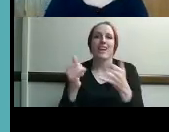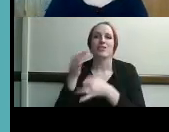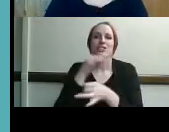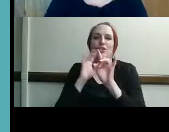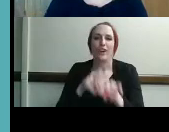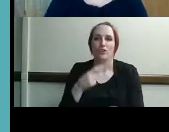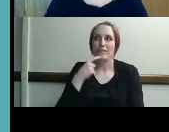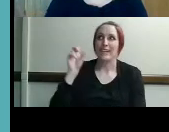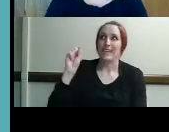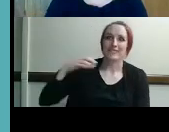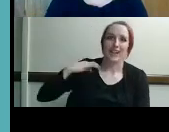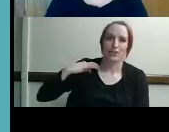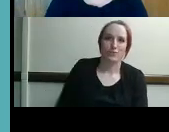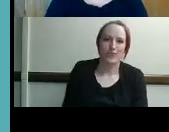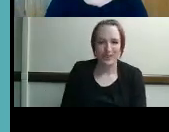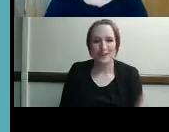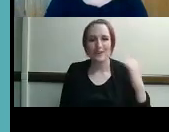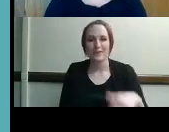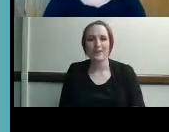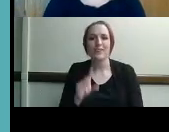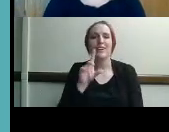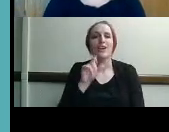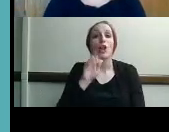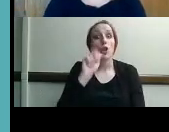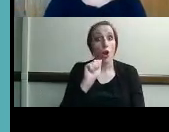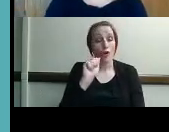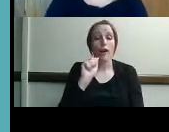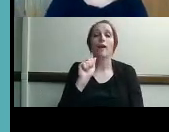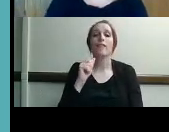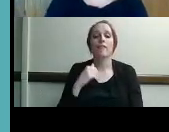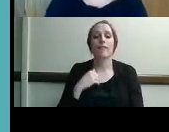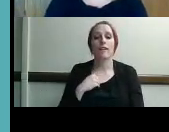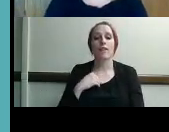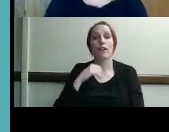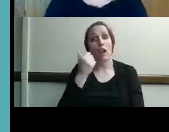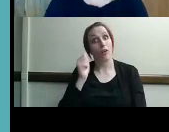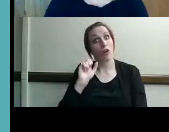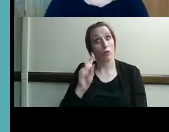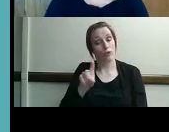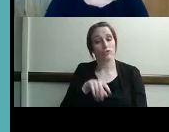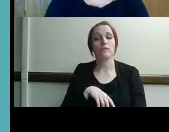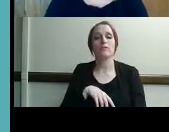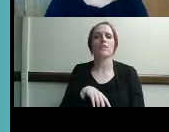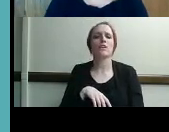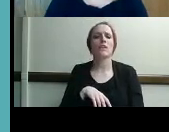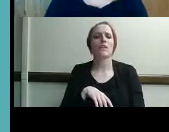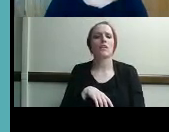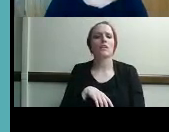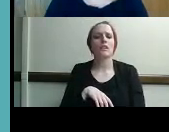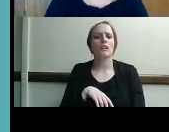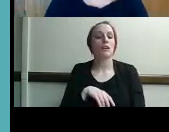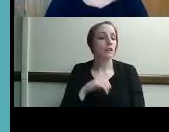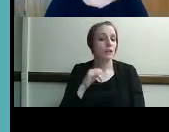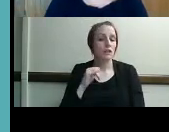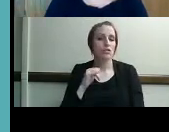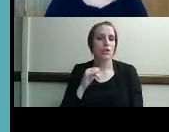and then we did have one other another question that um someone's asking would someone with an auditory product it's not